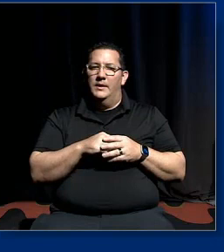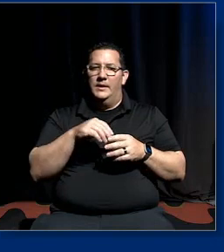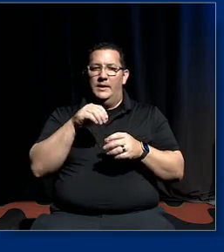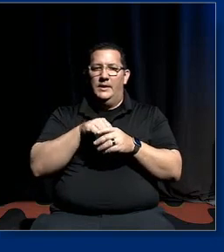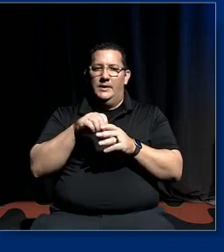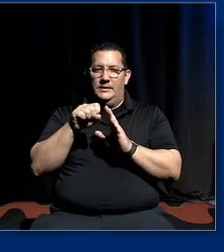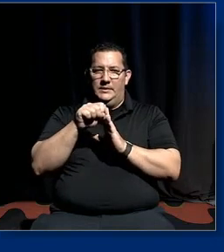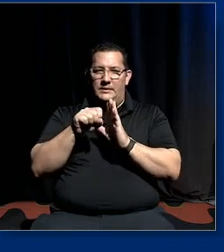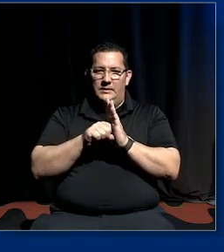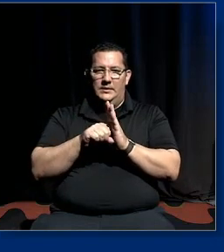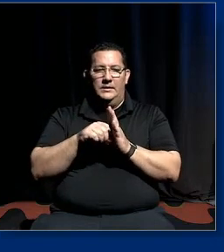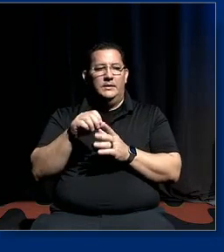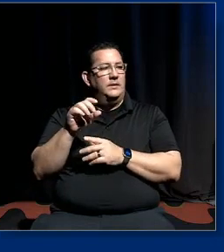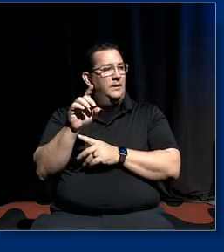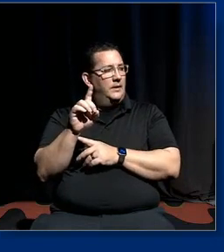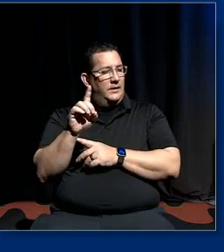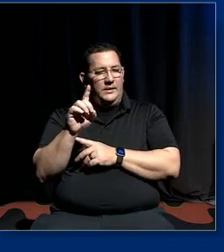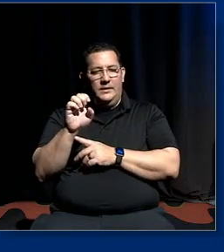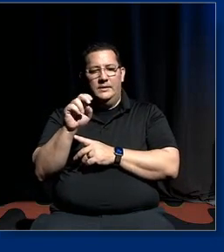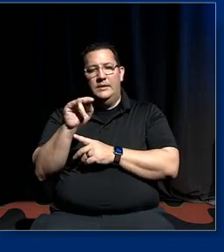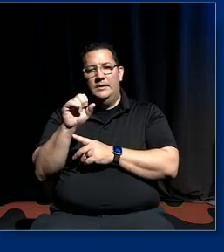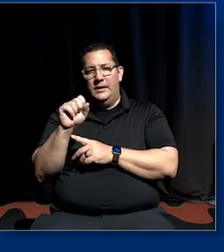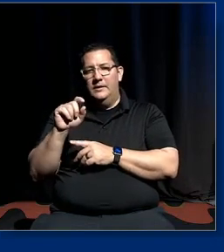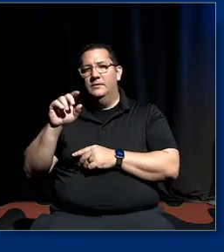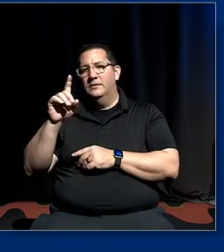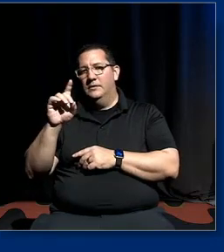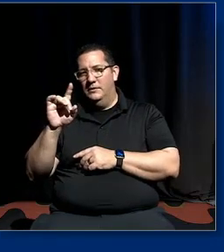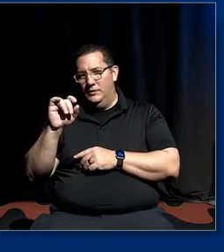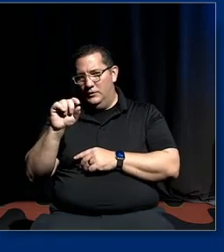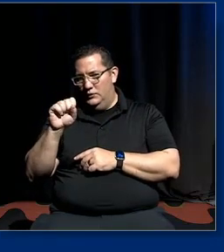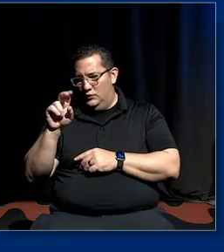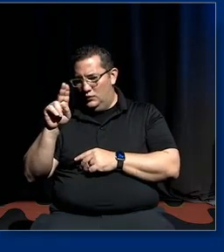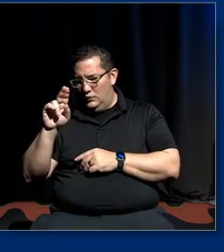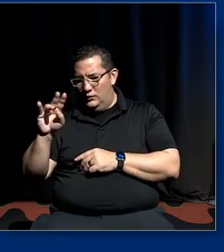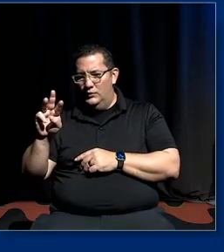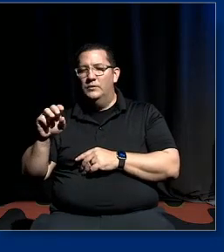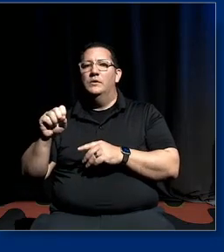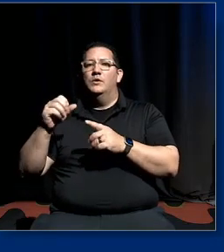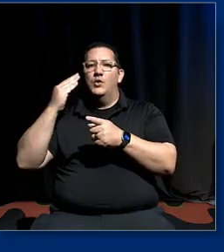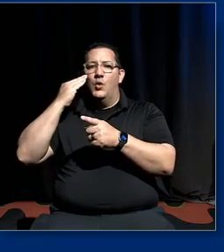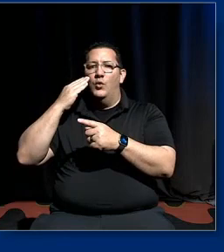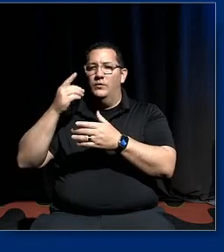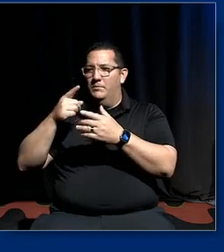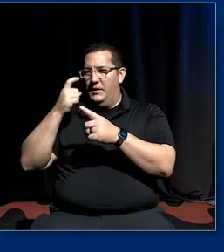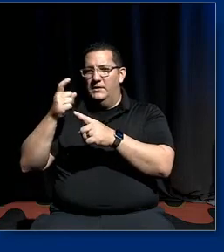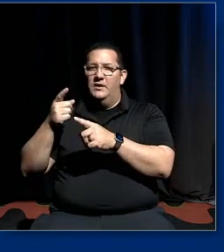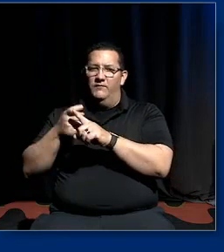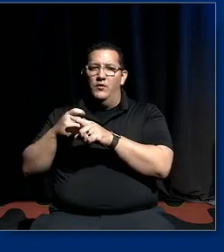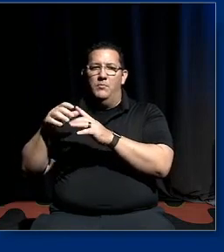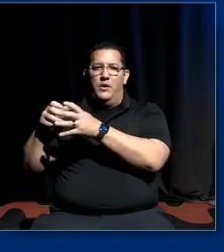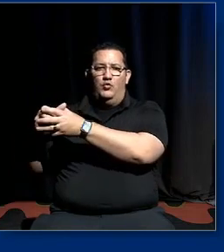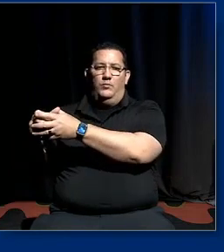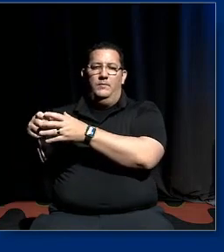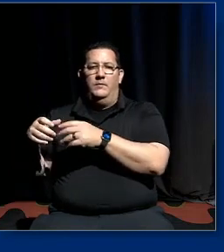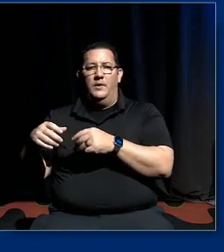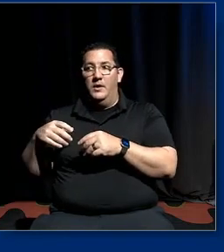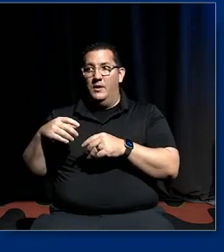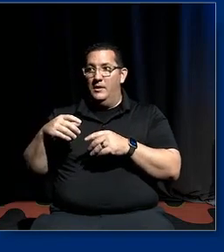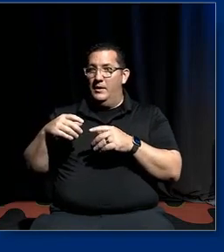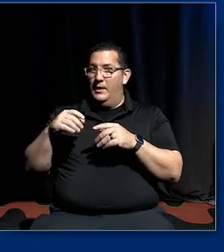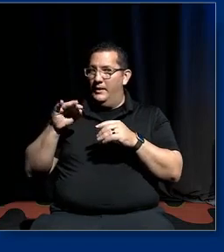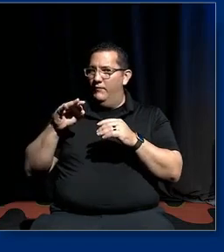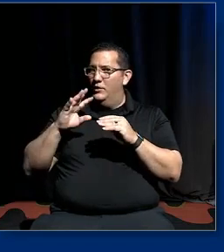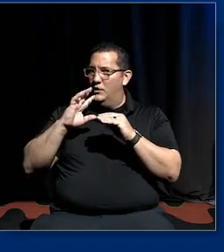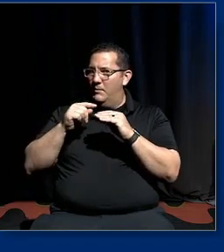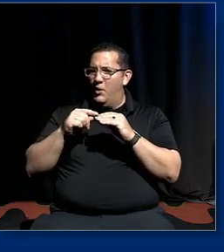states dinesh d'souz is from a minoritized group he must know what he's talking about as long as what he's talking about is